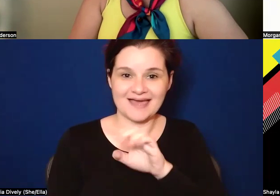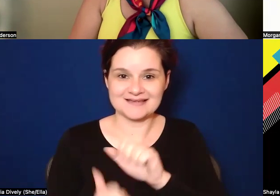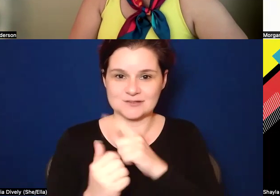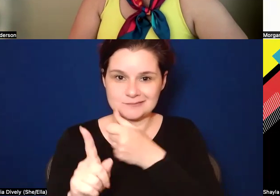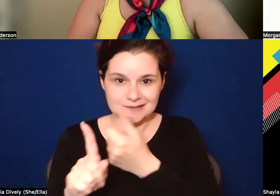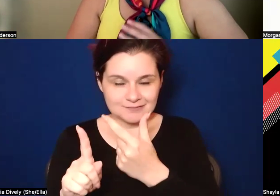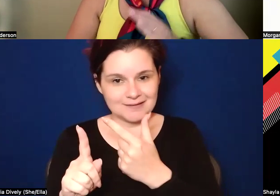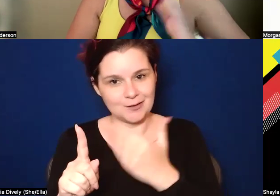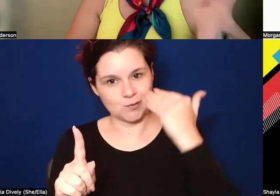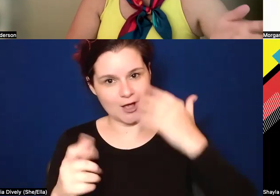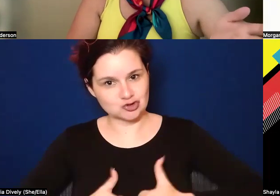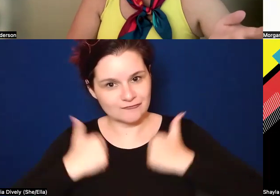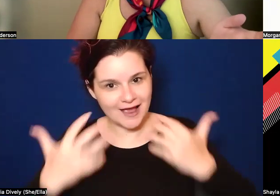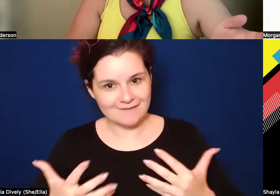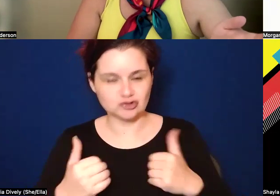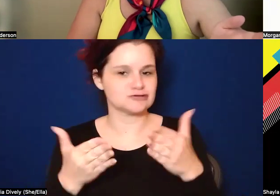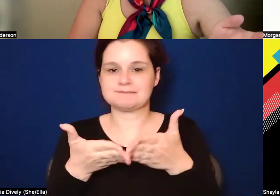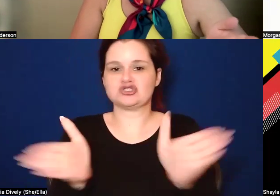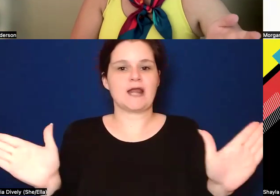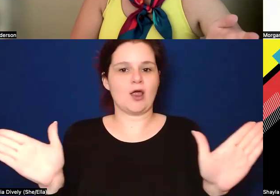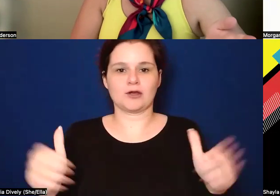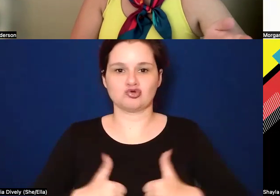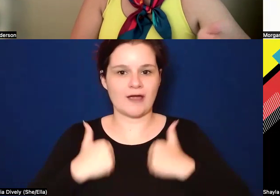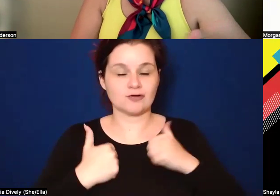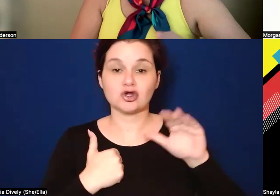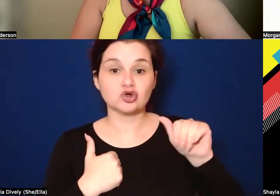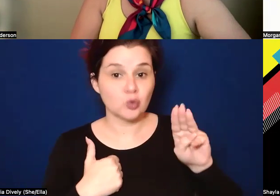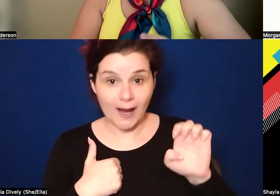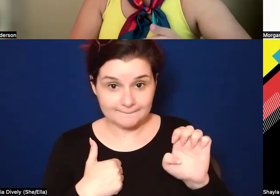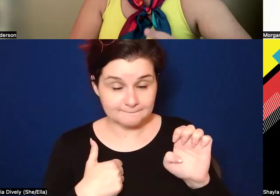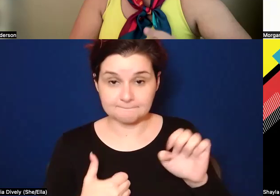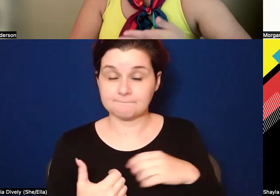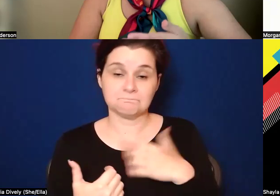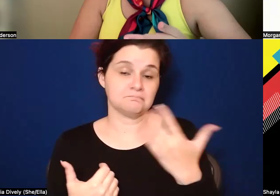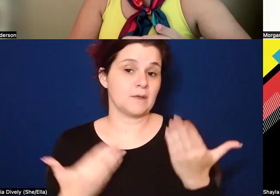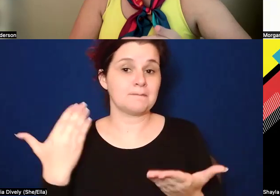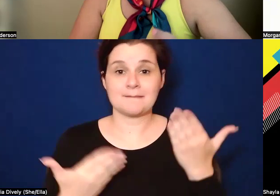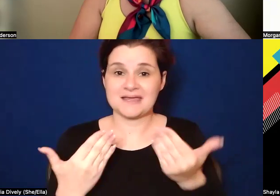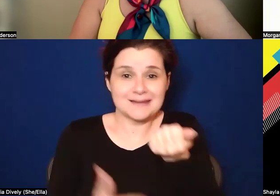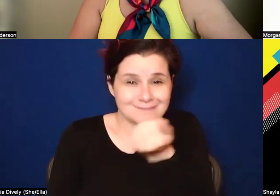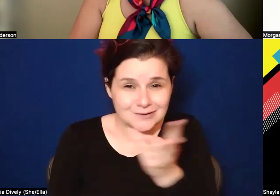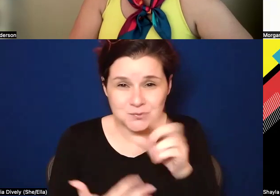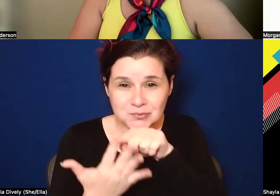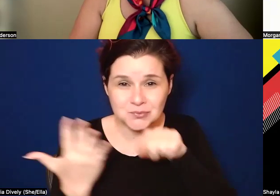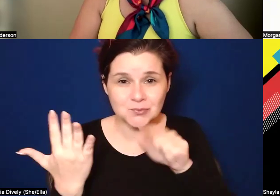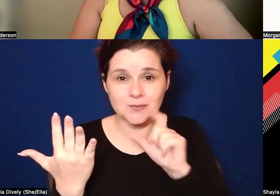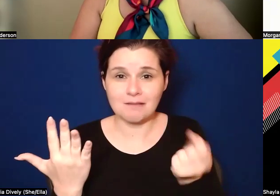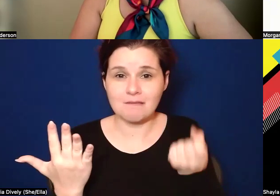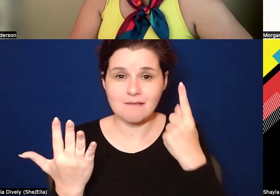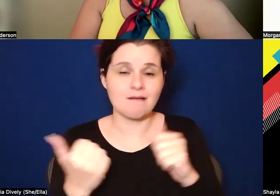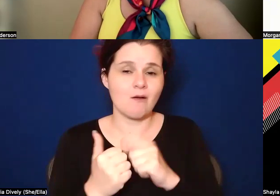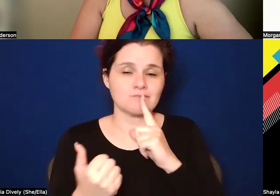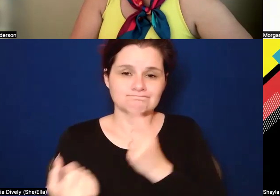survivor, say a generic survivor of crime. And maybe, you know, a few could understand or